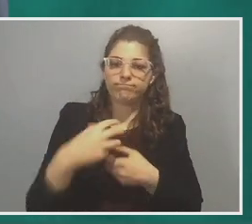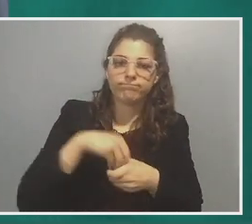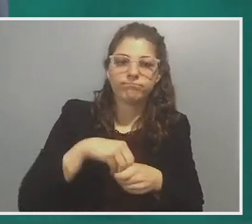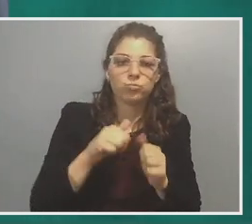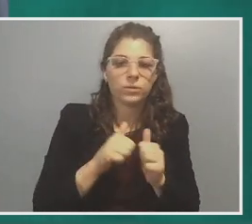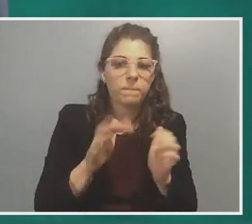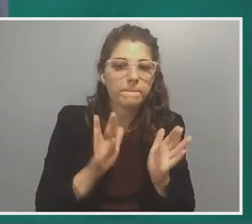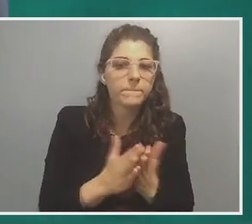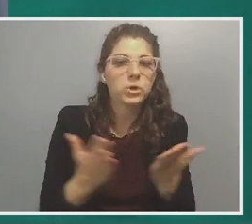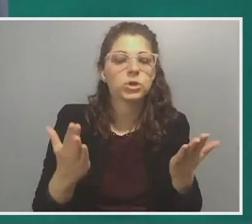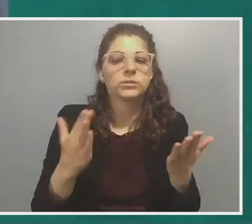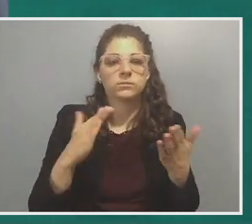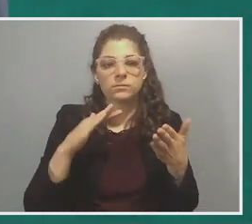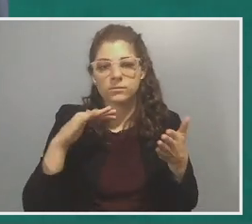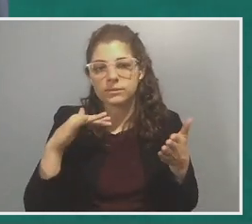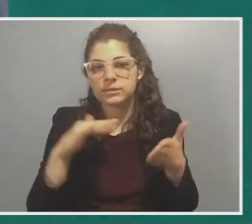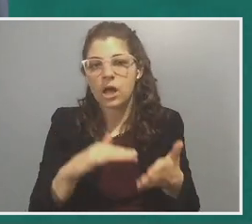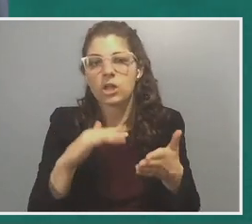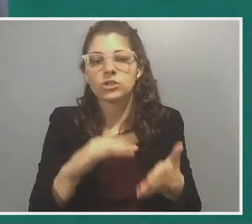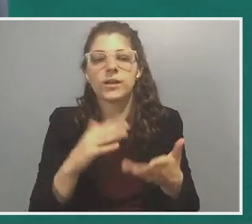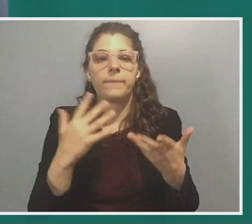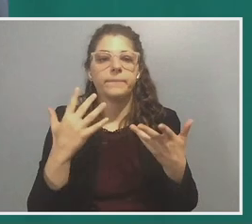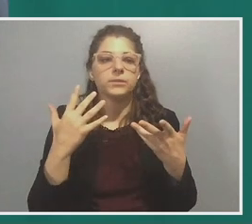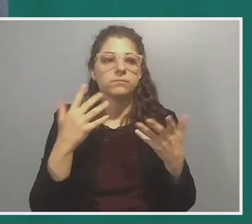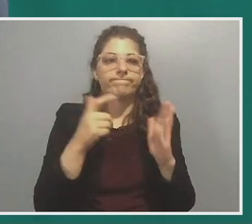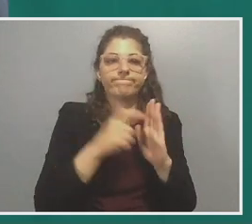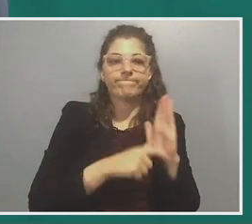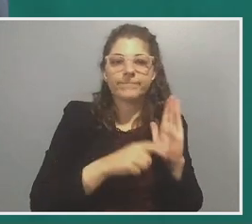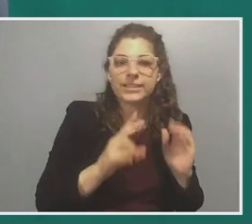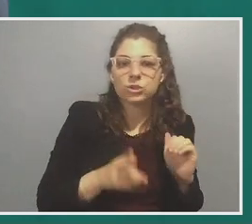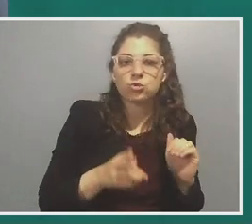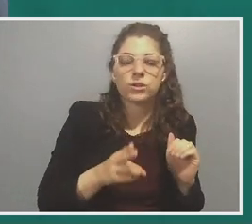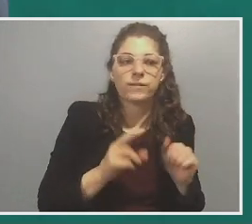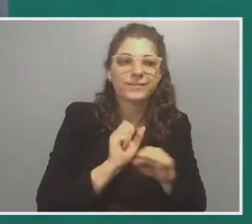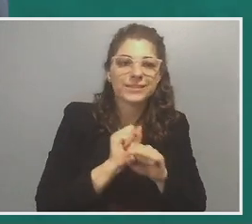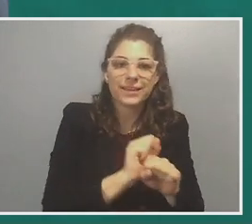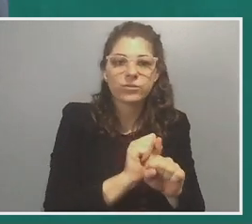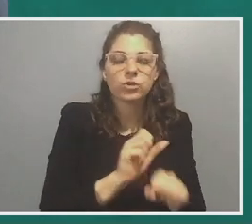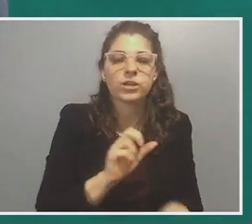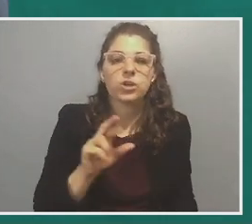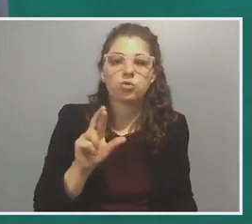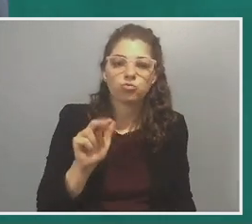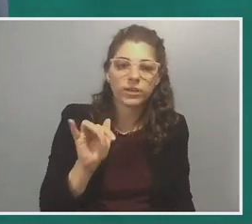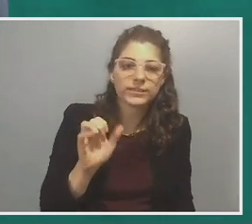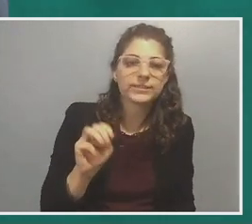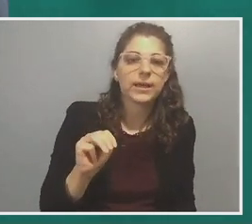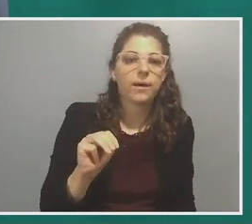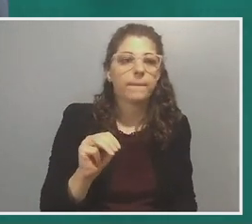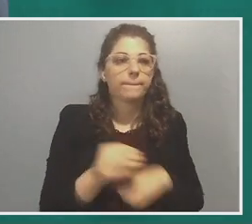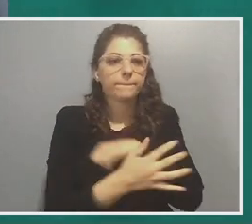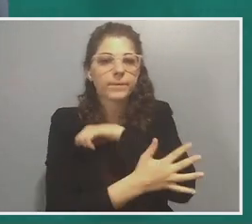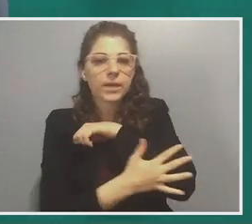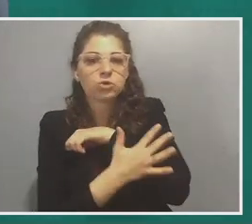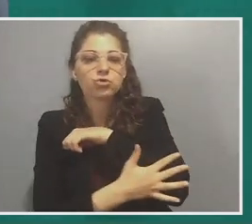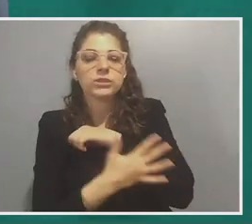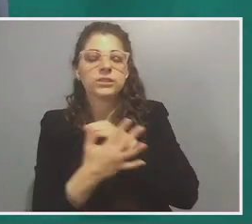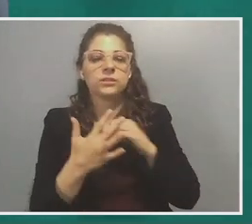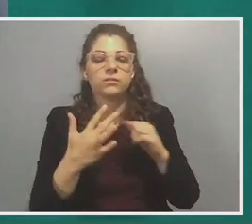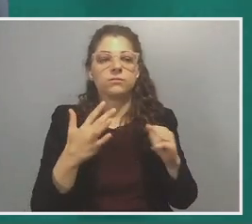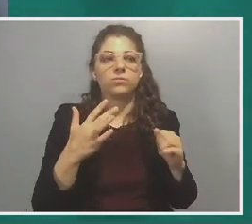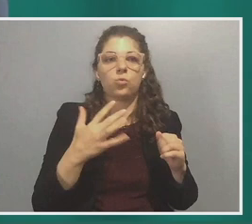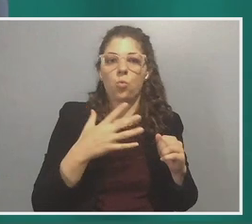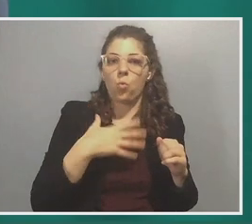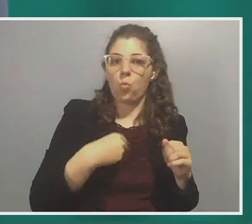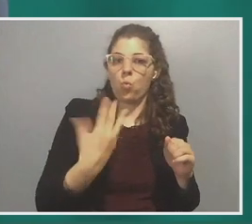scholarship and articles on the history of, uh, slavery and racism in this country, the history of white supremacy and all the insidious